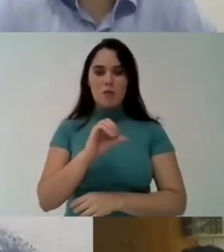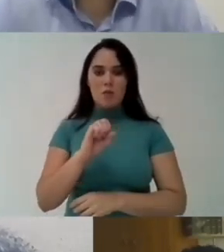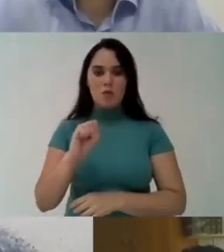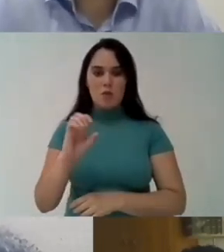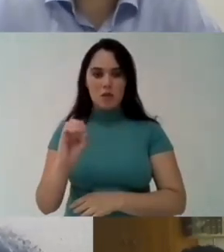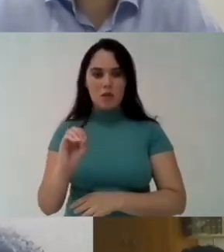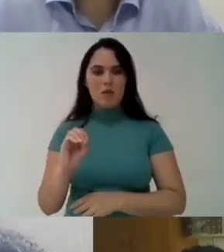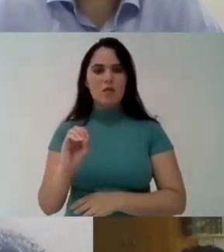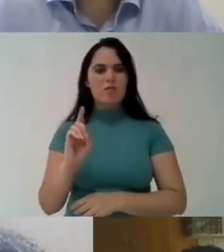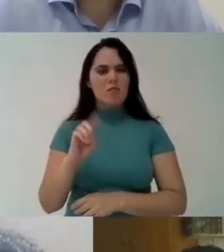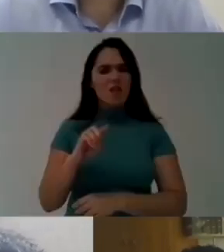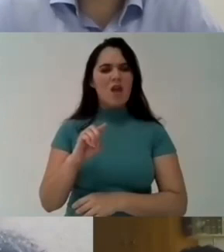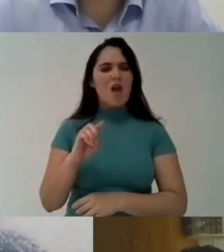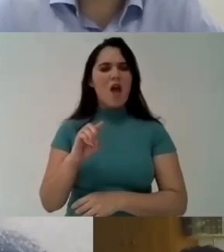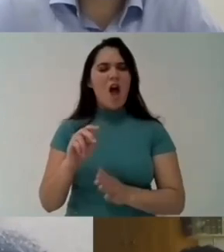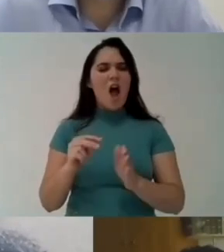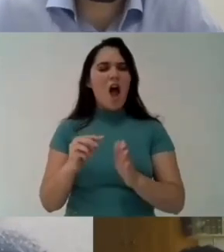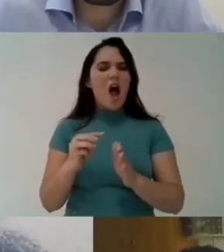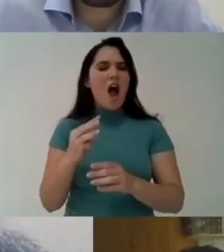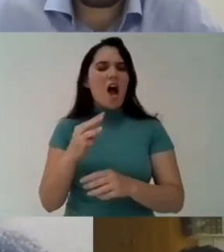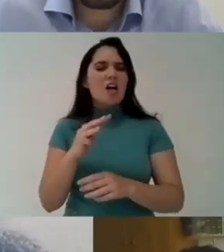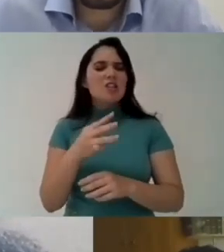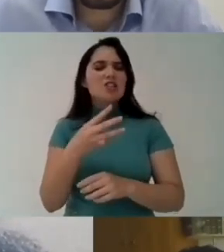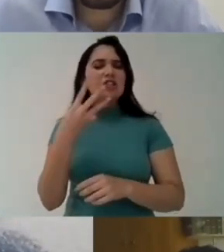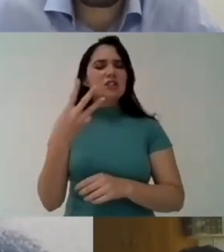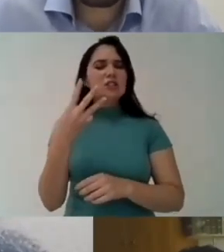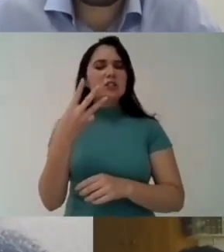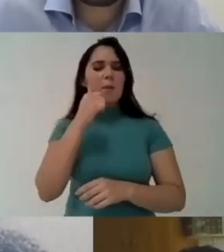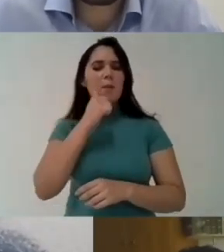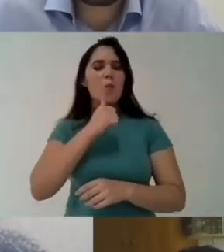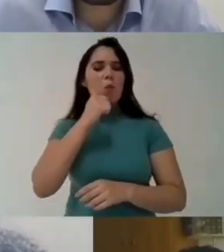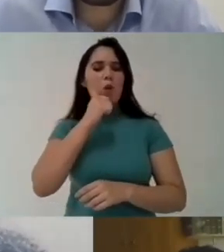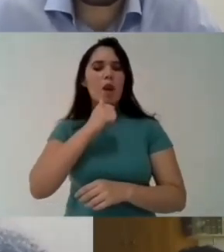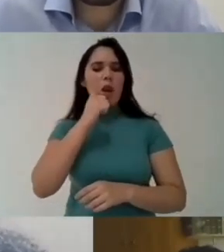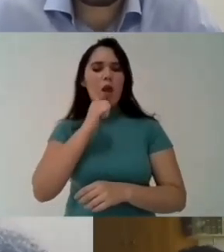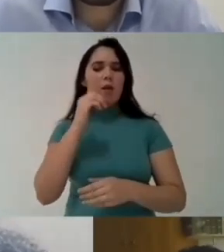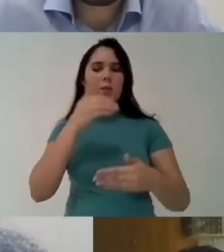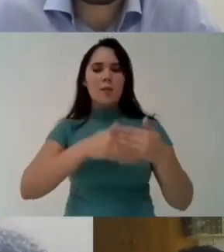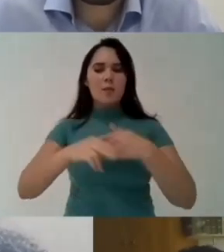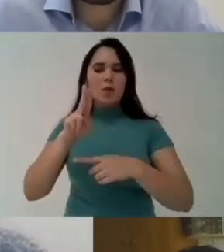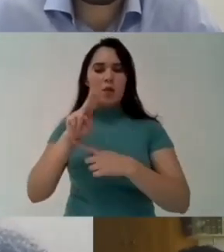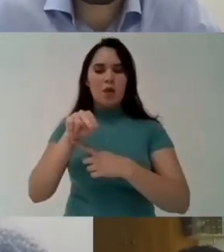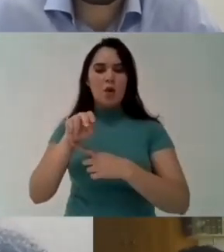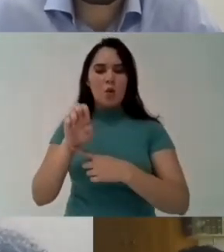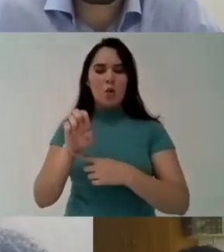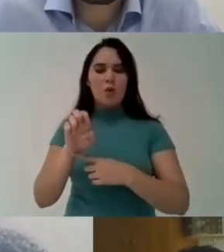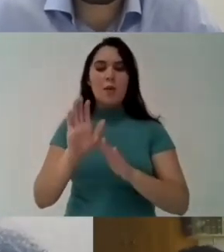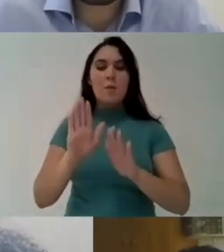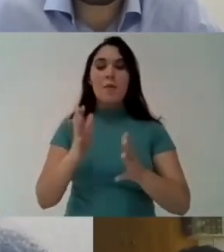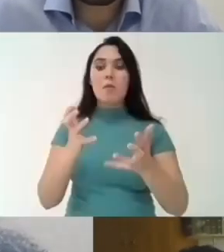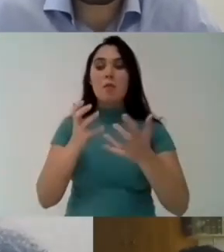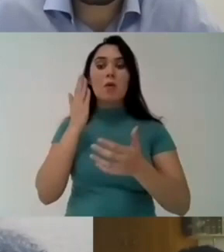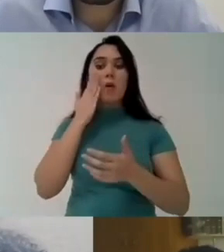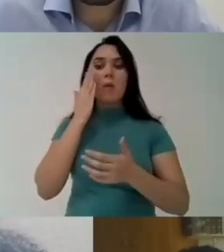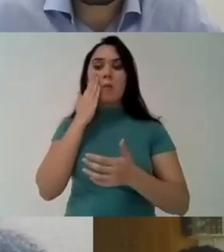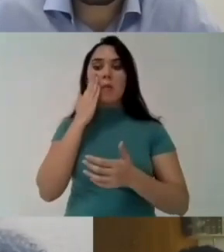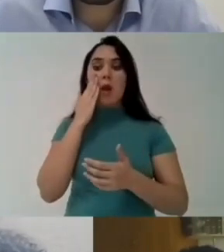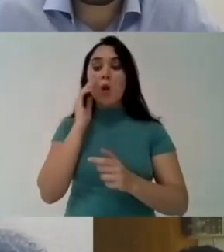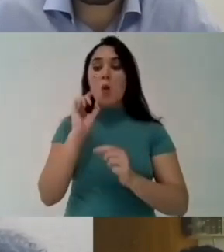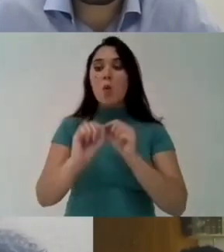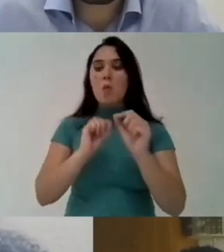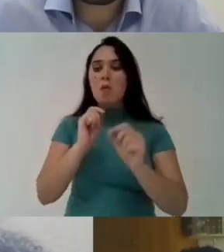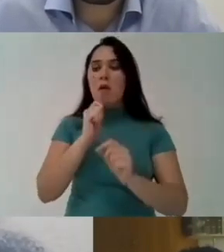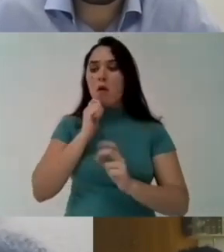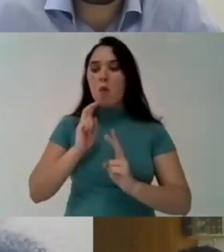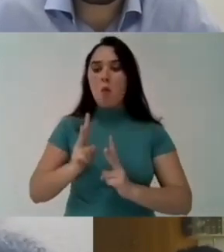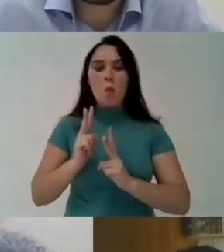or you can focus on the issue of gender i believe that many changes